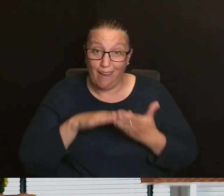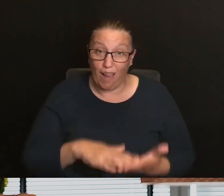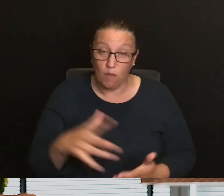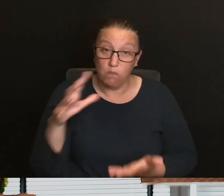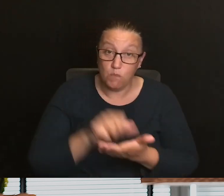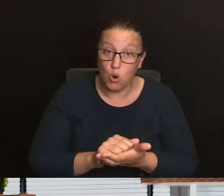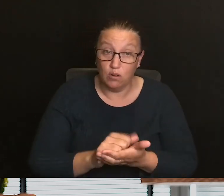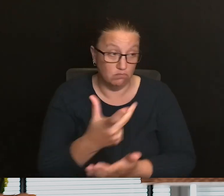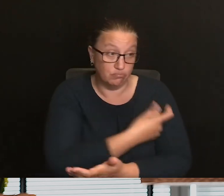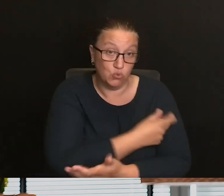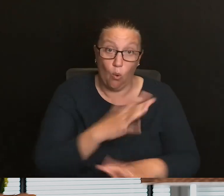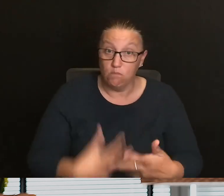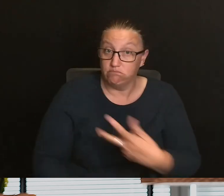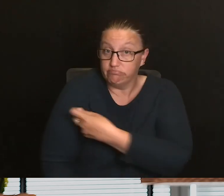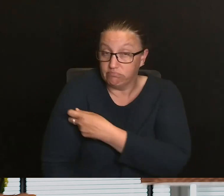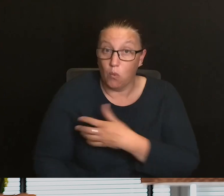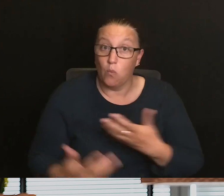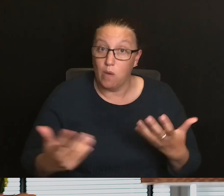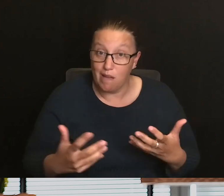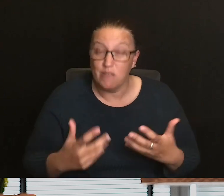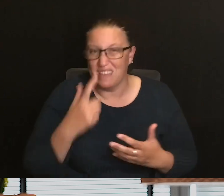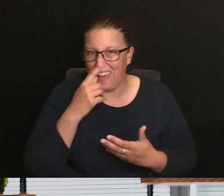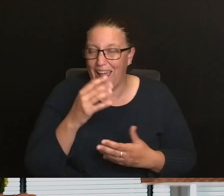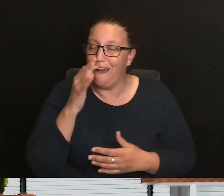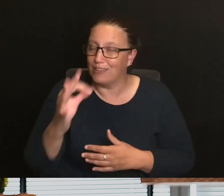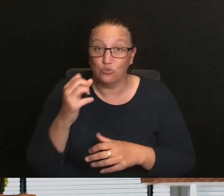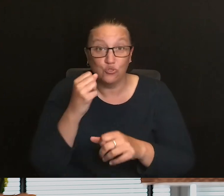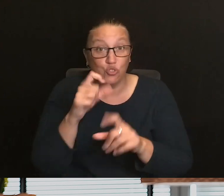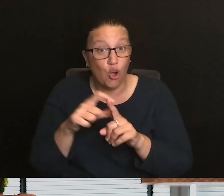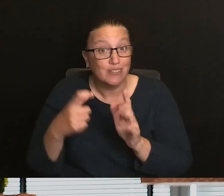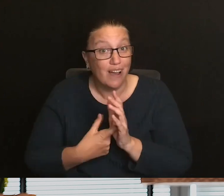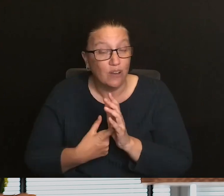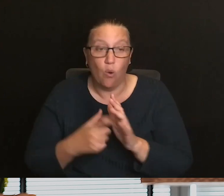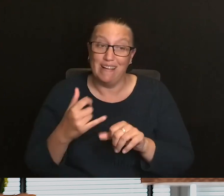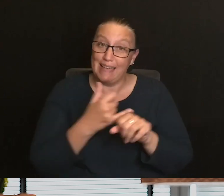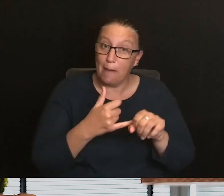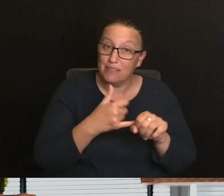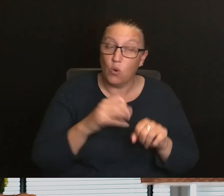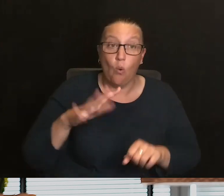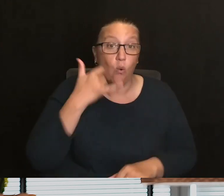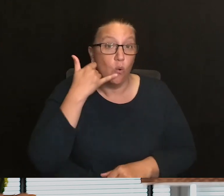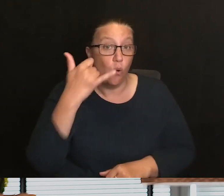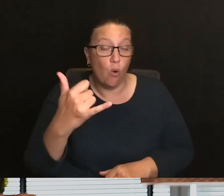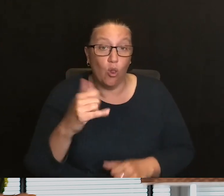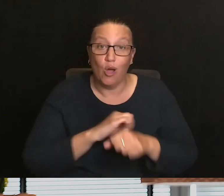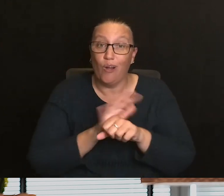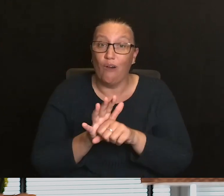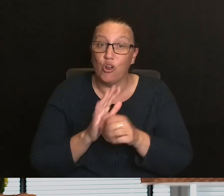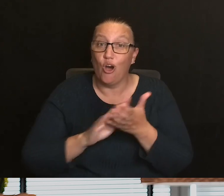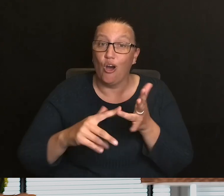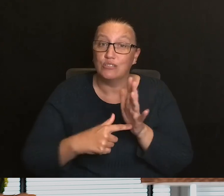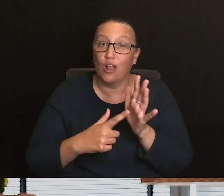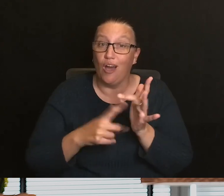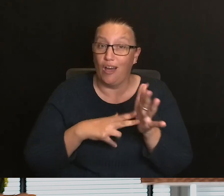vaccine today. Make an appointment with your local general practice or pharmacy or call the COVID-19 hotline on